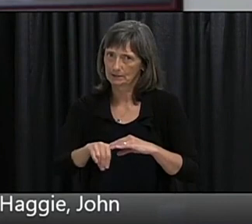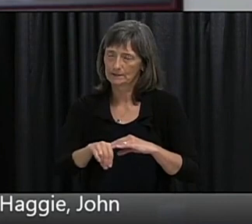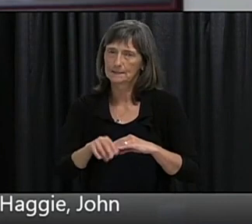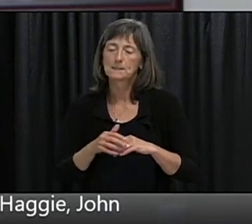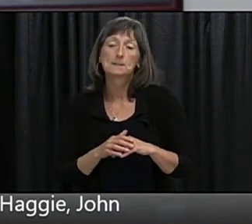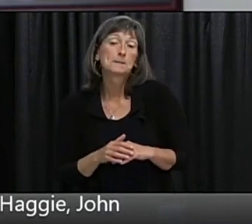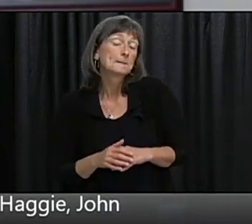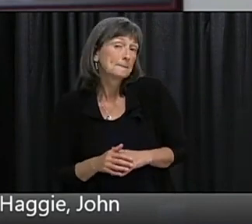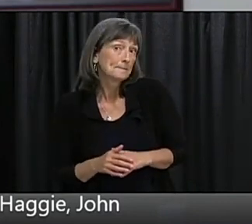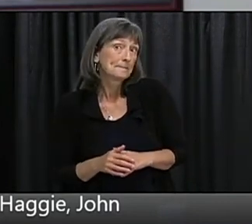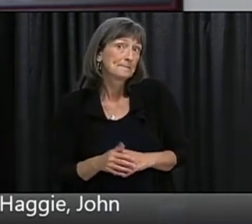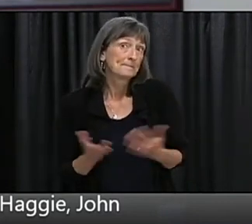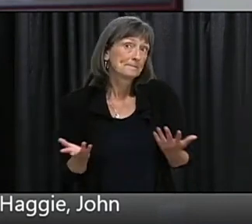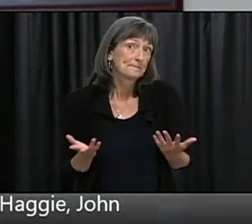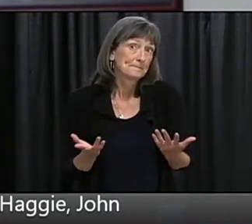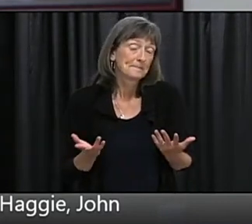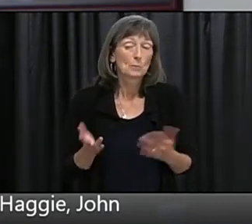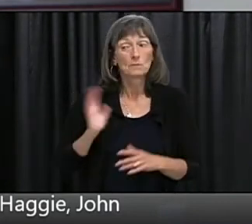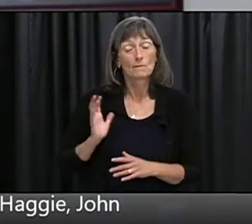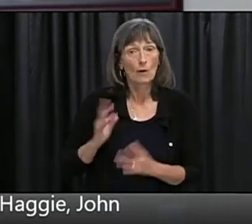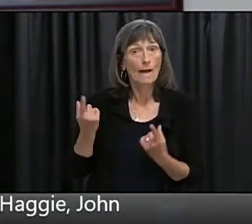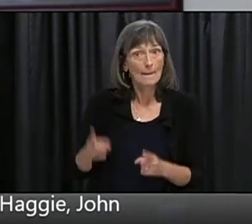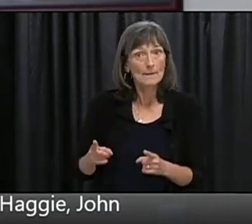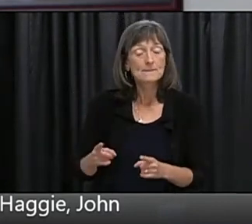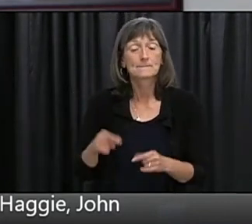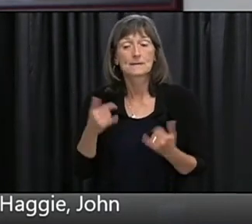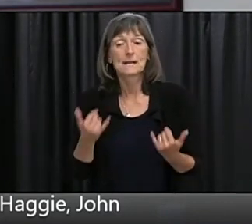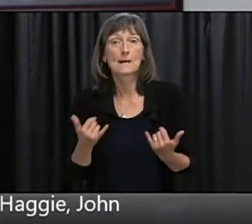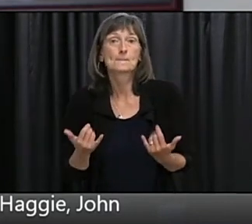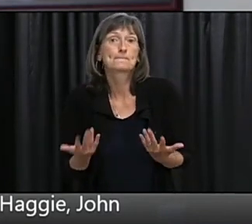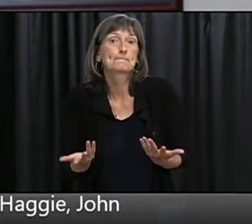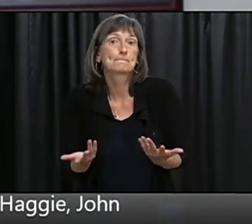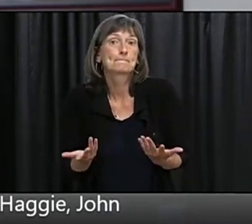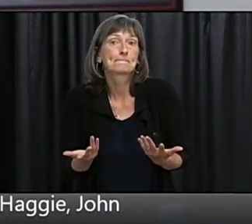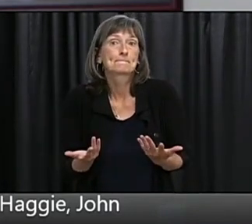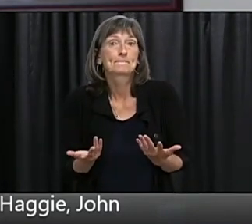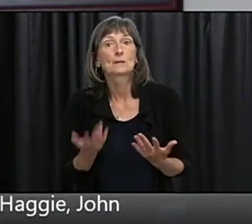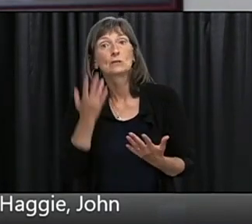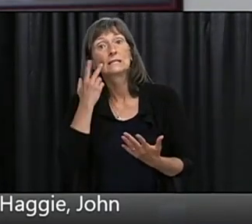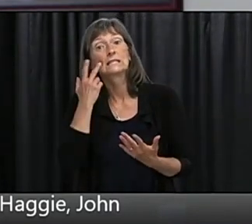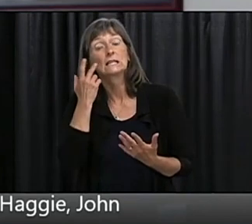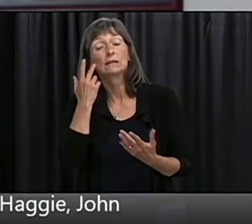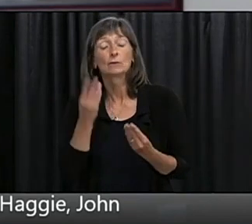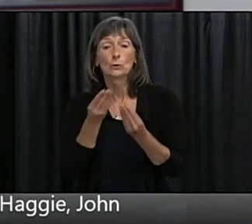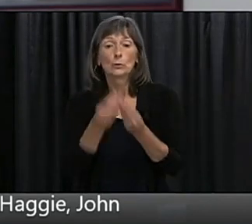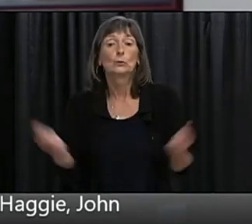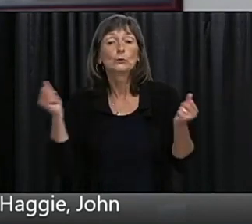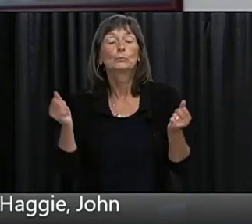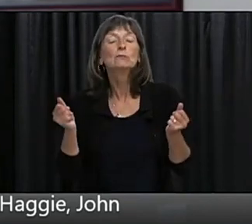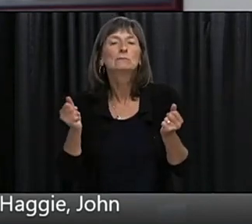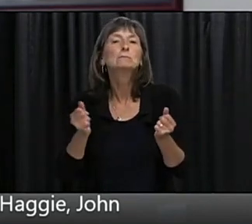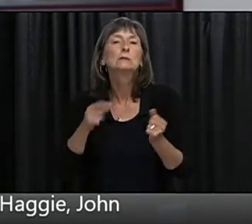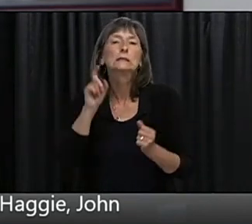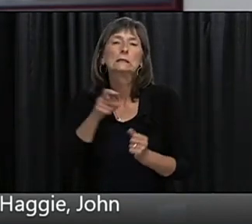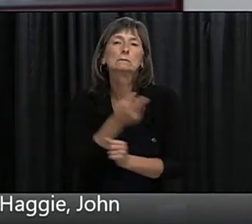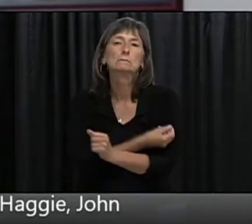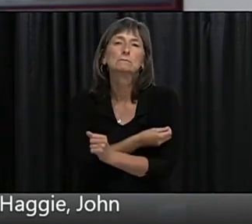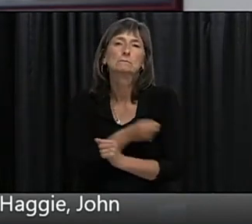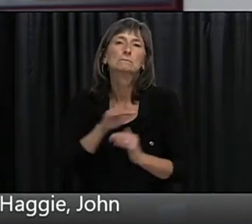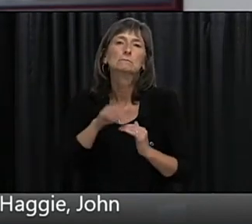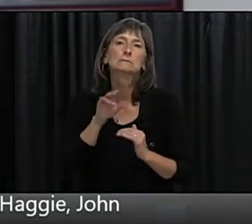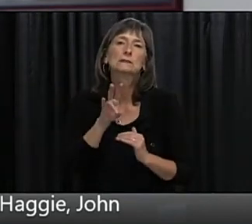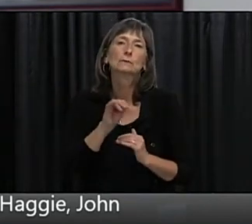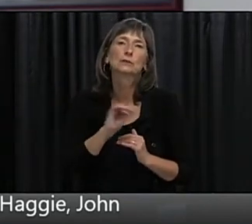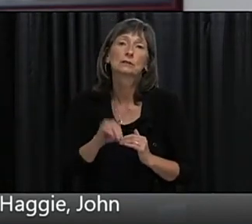regard this as you know something which we can move on from completely so it is going to be a